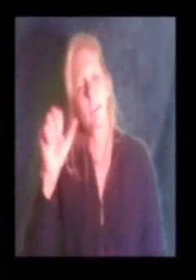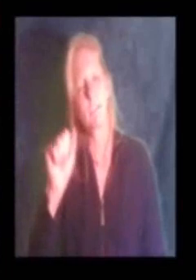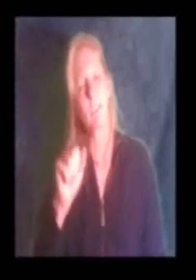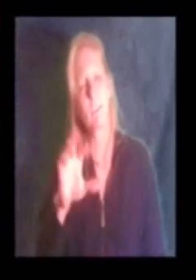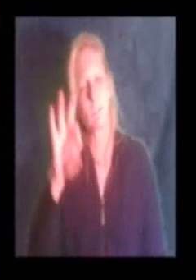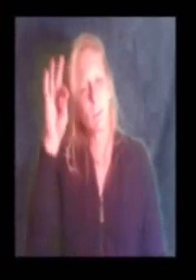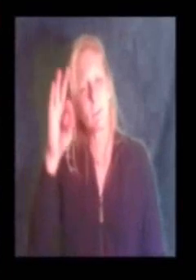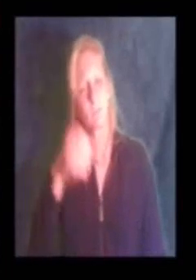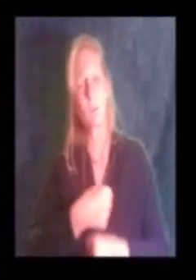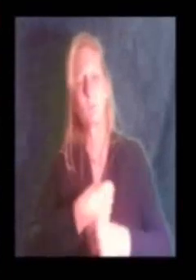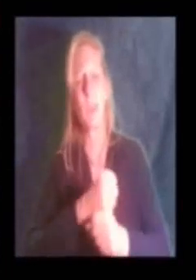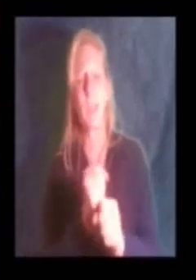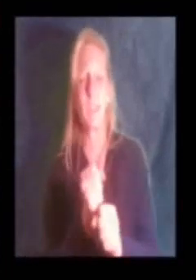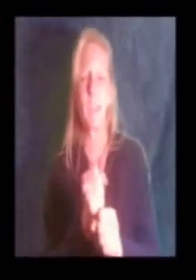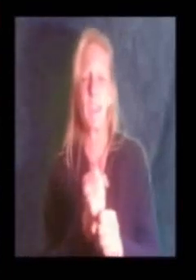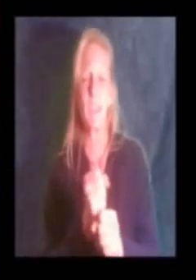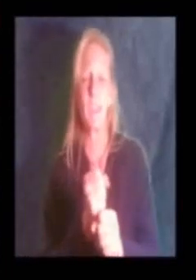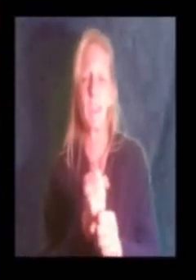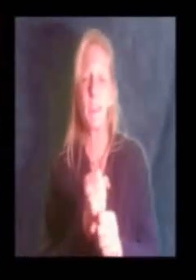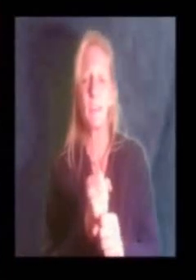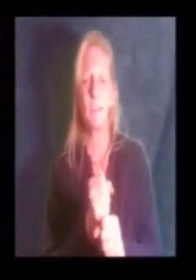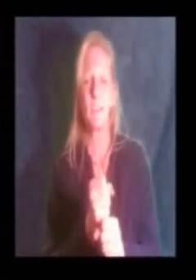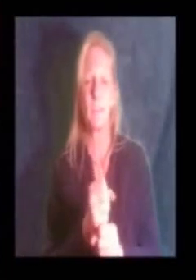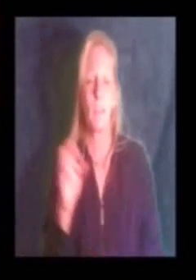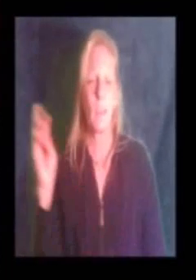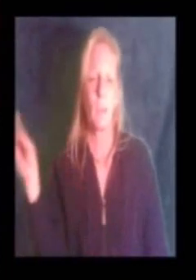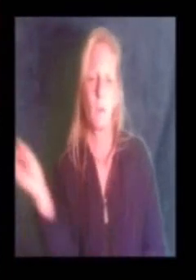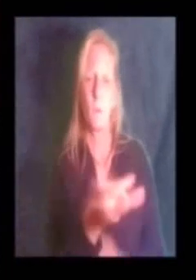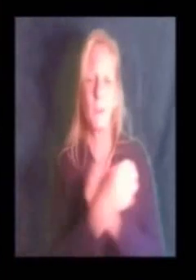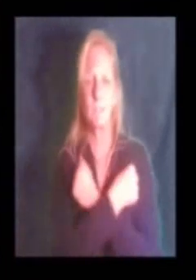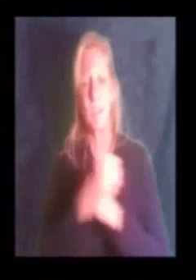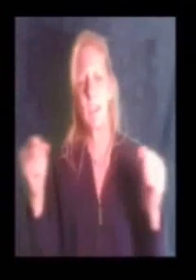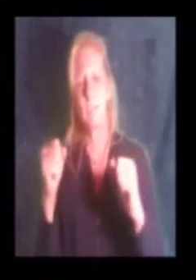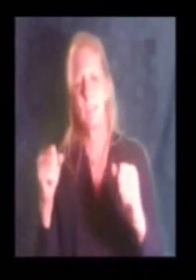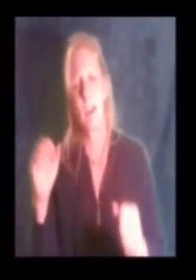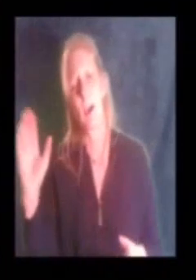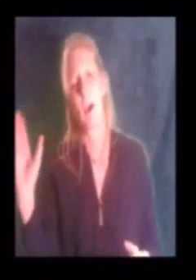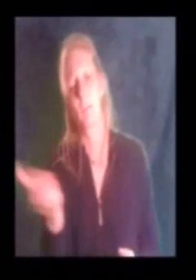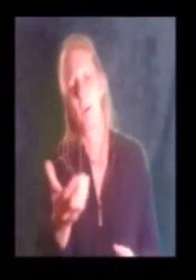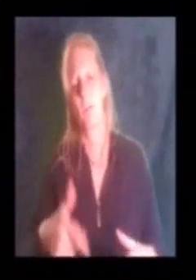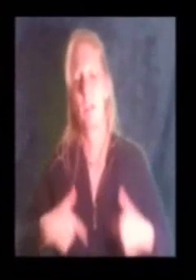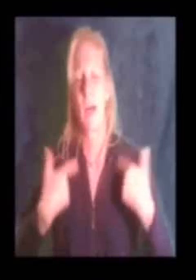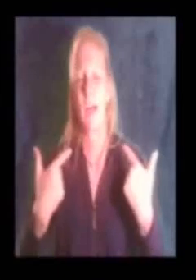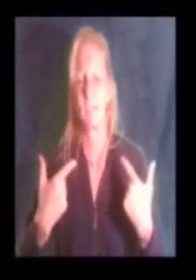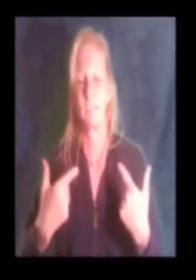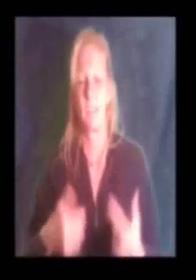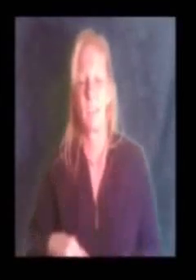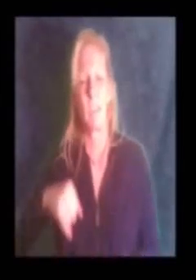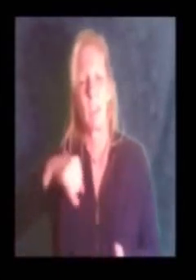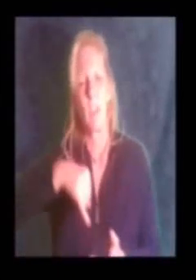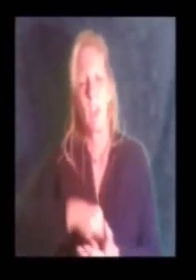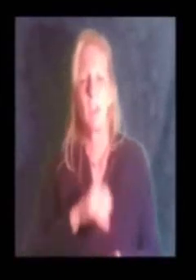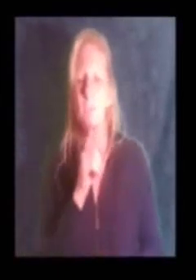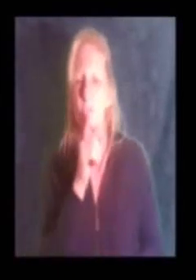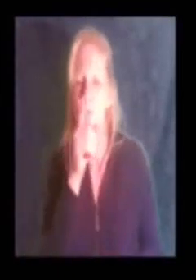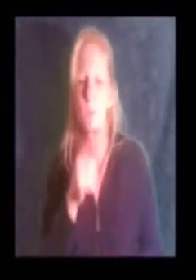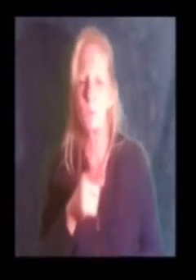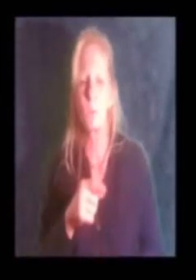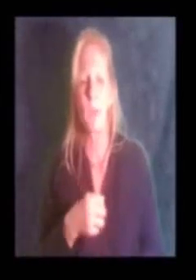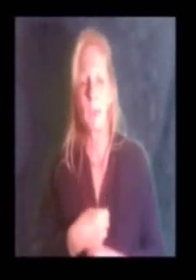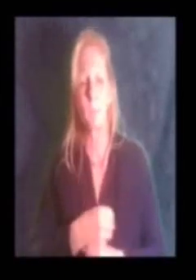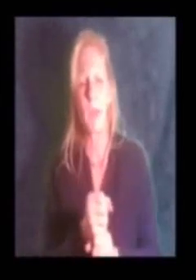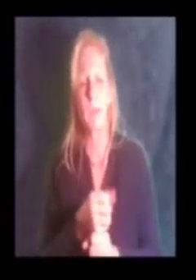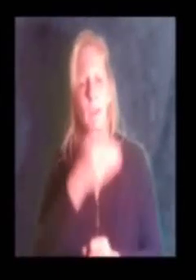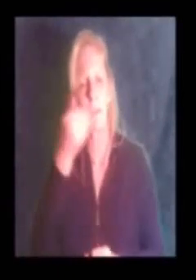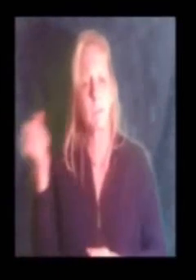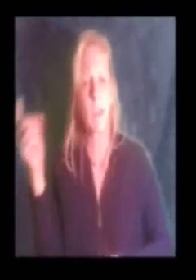There's a choice we're making, we're saving our whole lives It's true